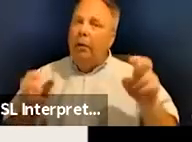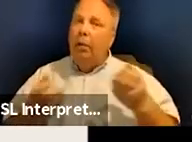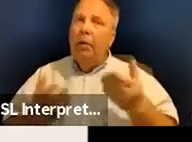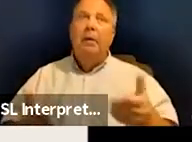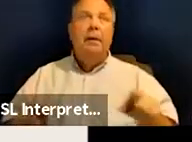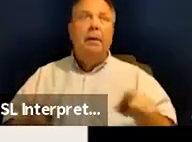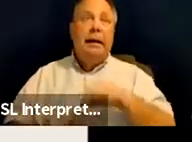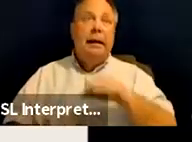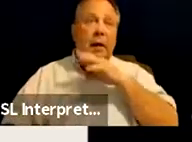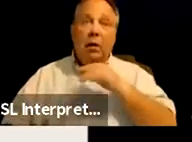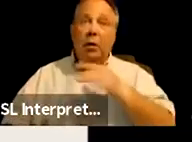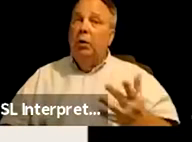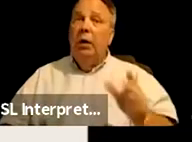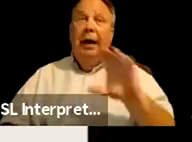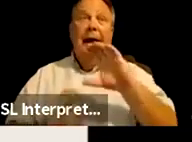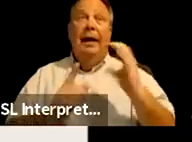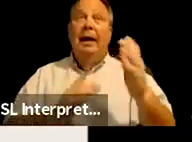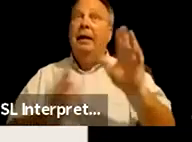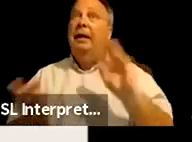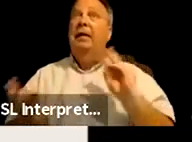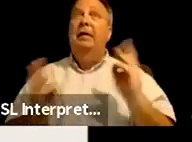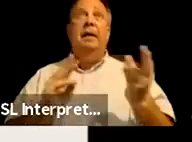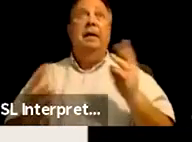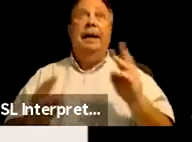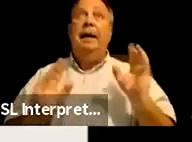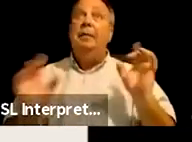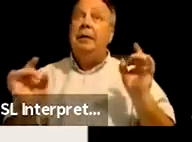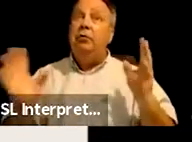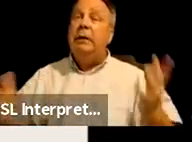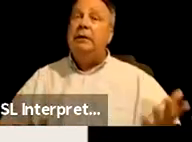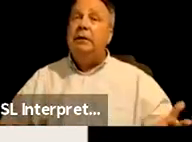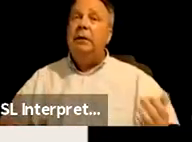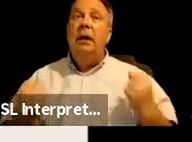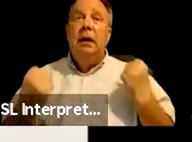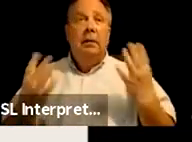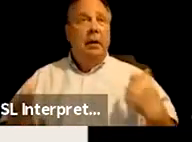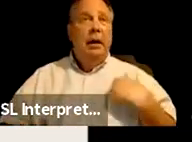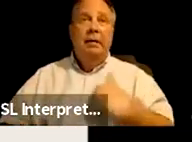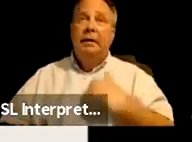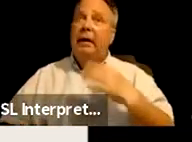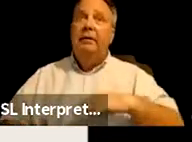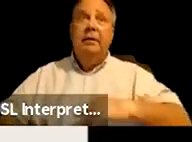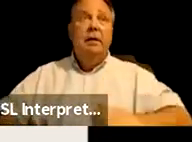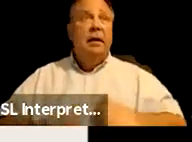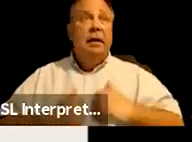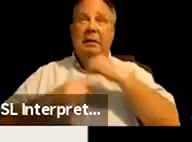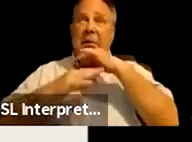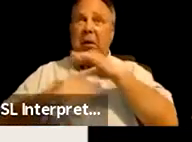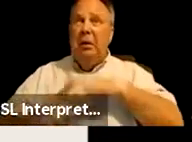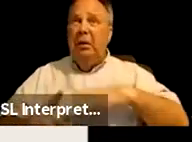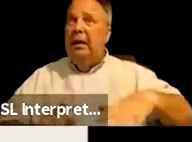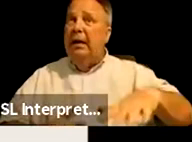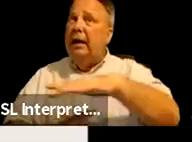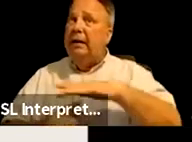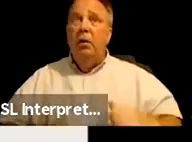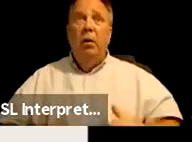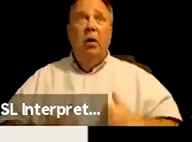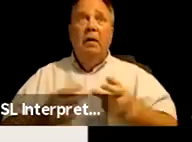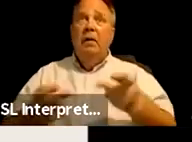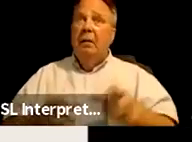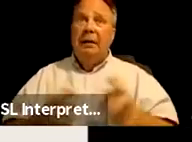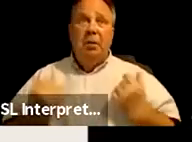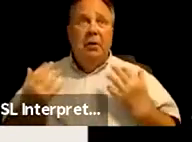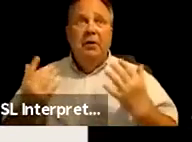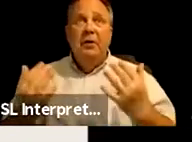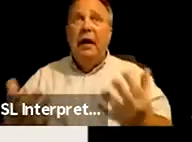like pollution and the climate crisis. Uh, many of us are having to live in polluted lands. We're living in places where there are fires,